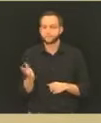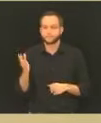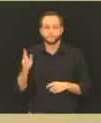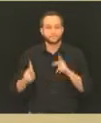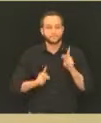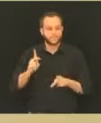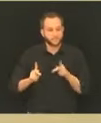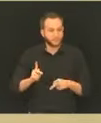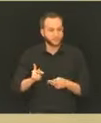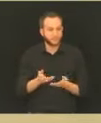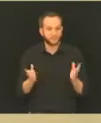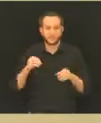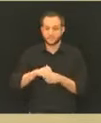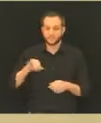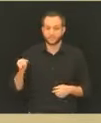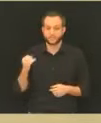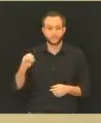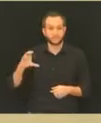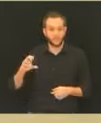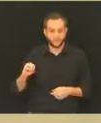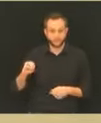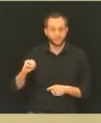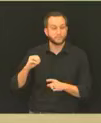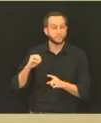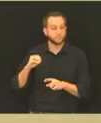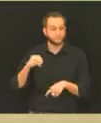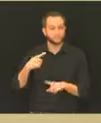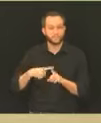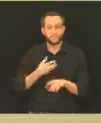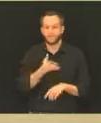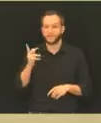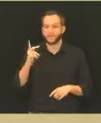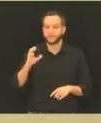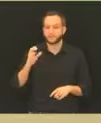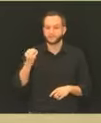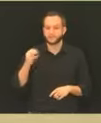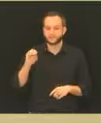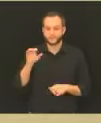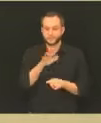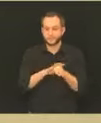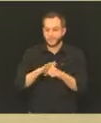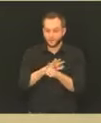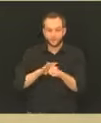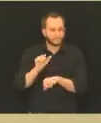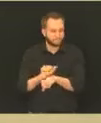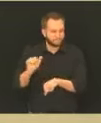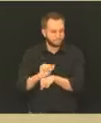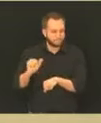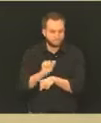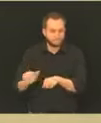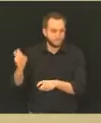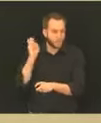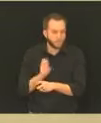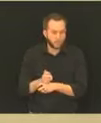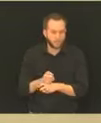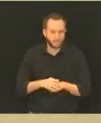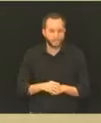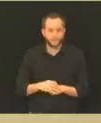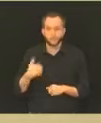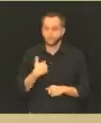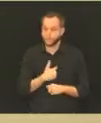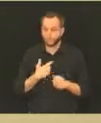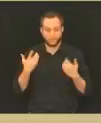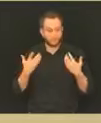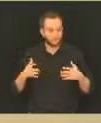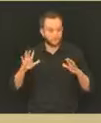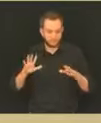County, as well as across the Metro, have been working diligently. We are already getting shots